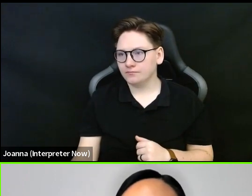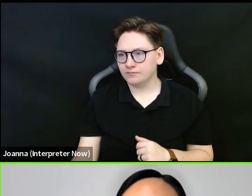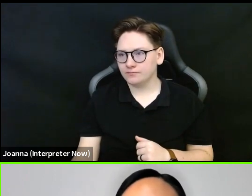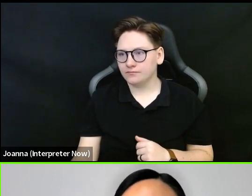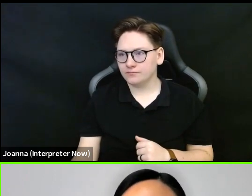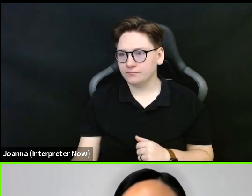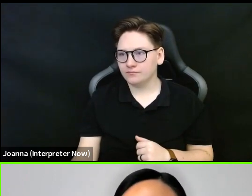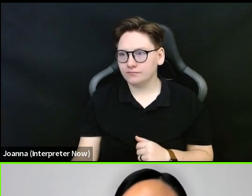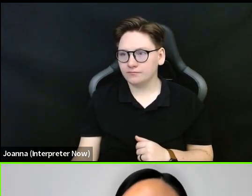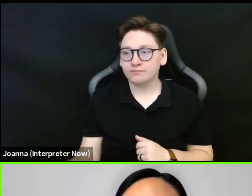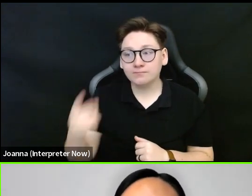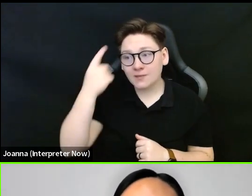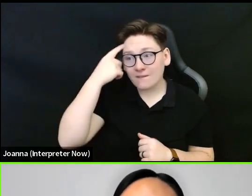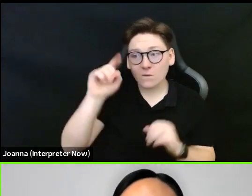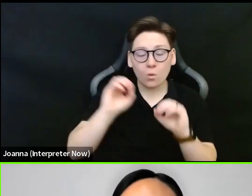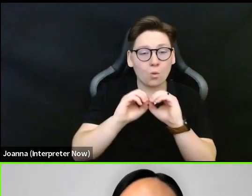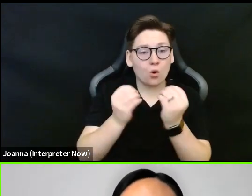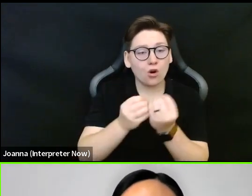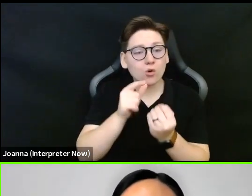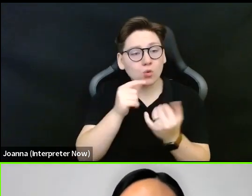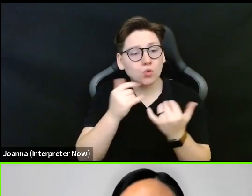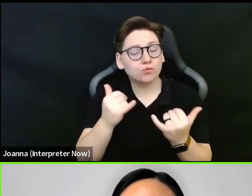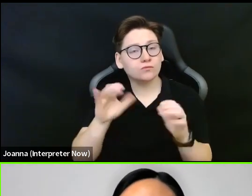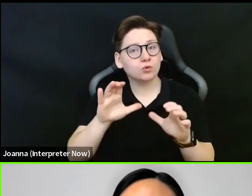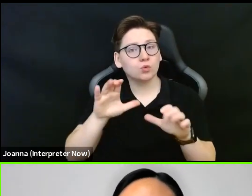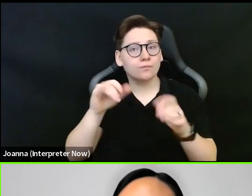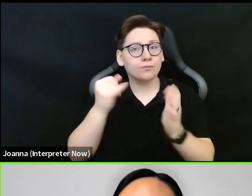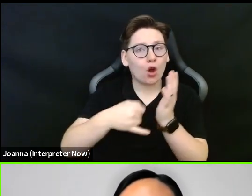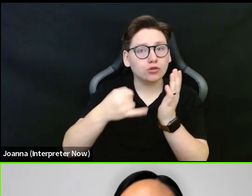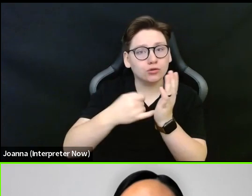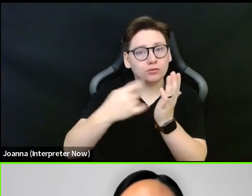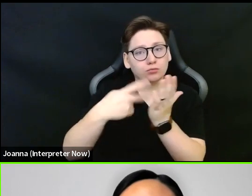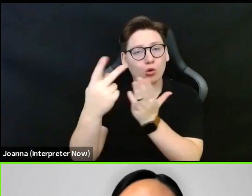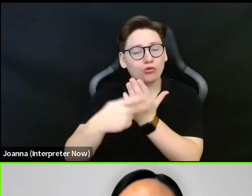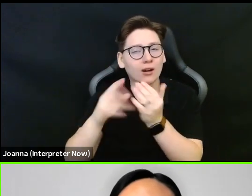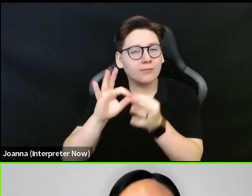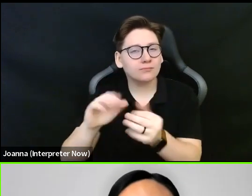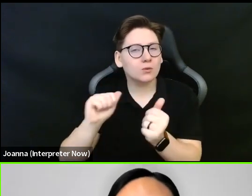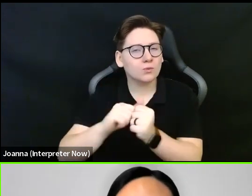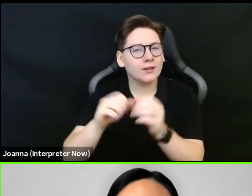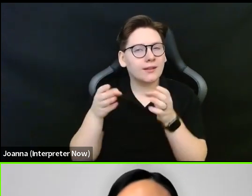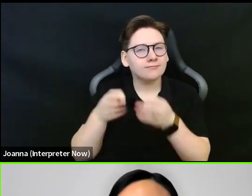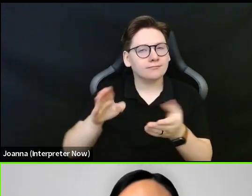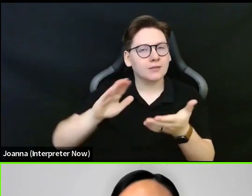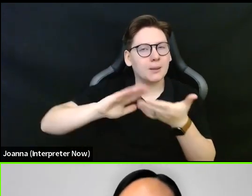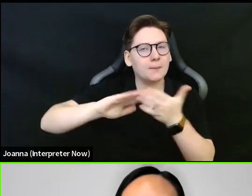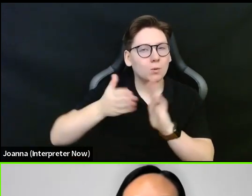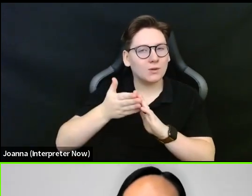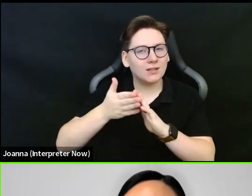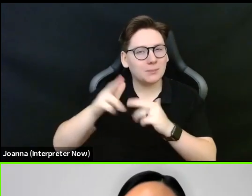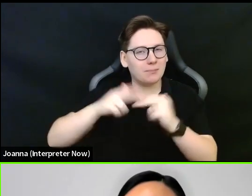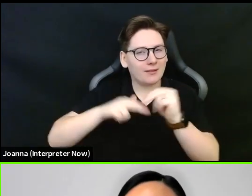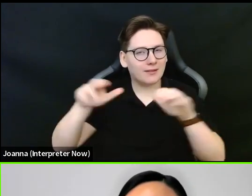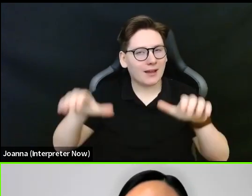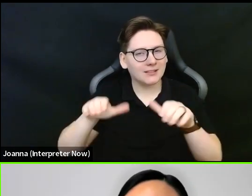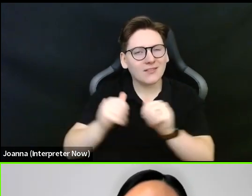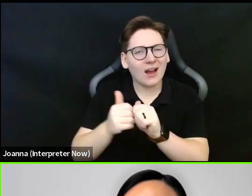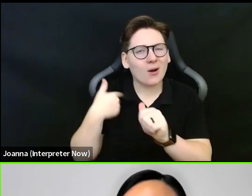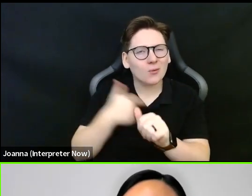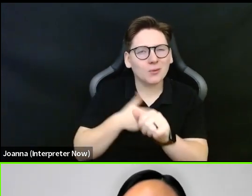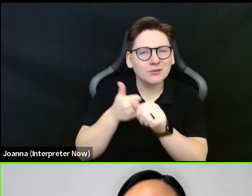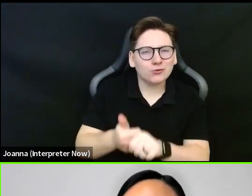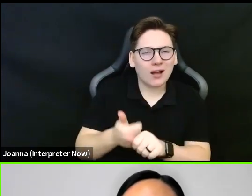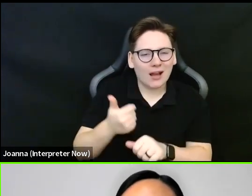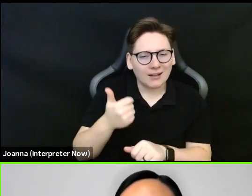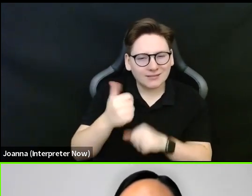currently do arts programming as part of general community building activities, how should the three years be tracked? For instance, we have youth